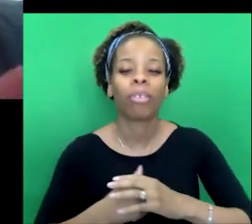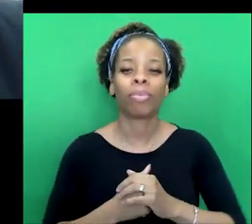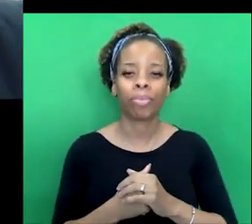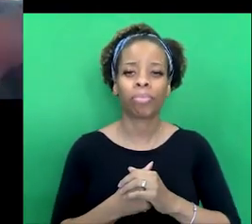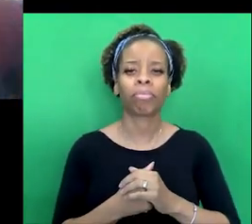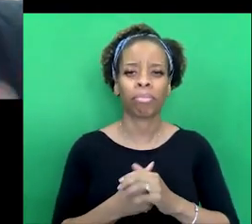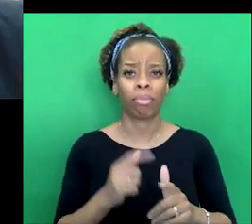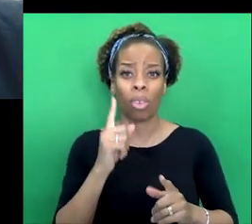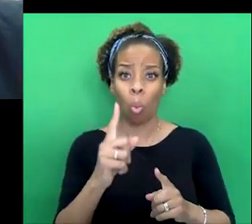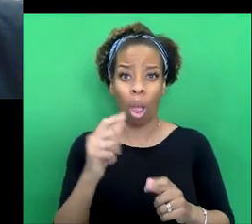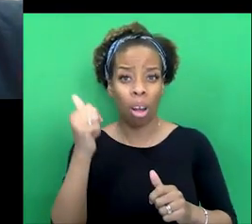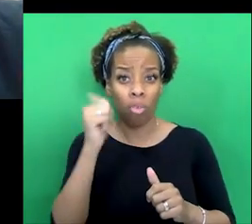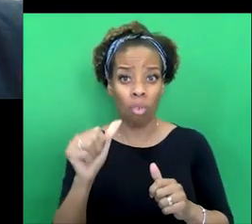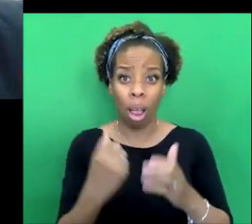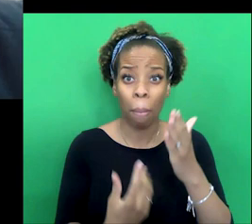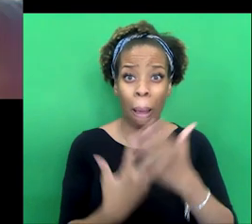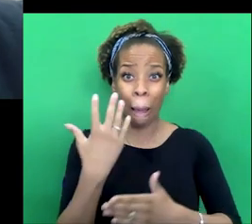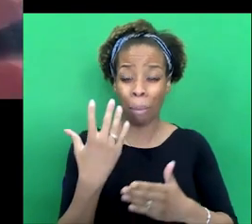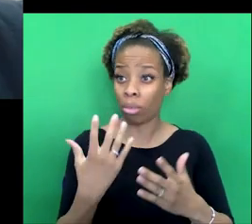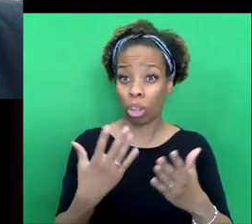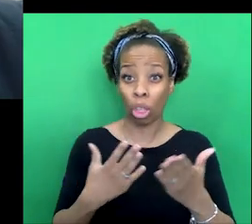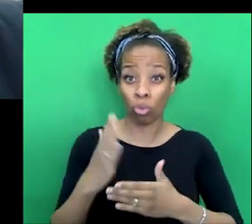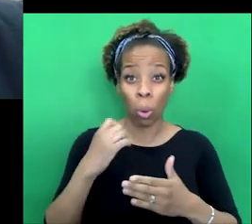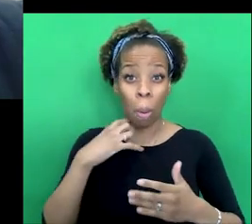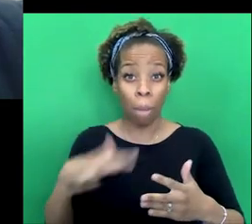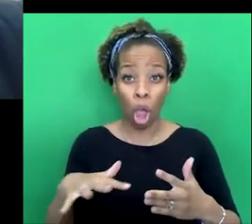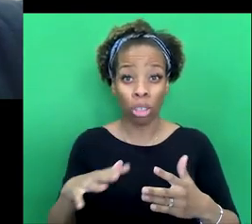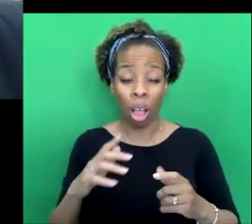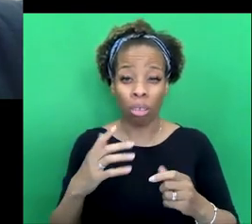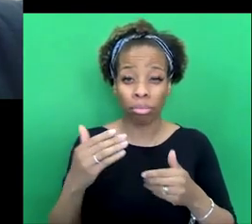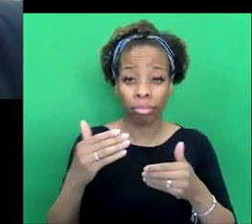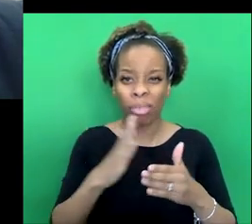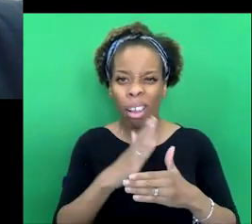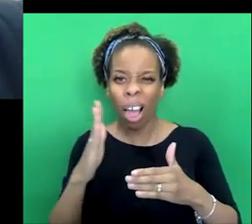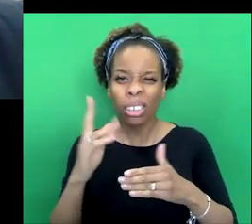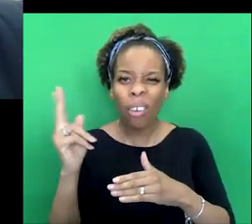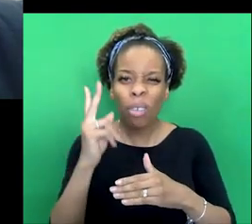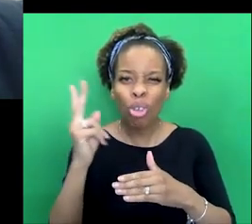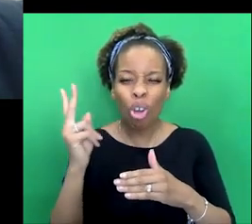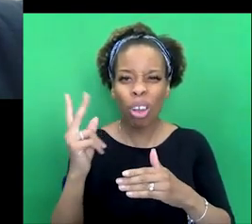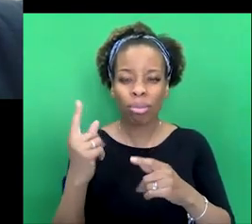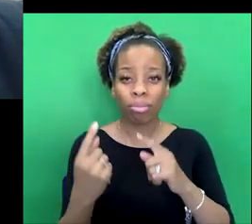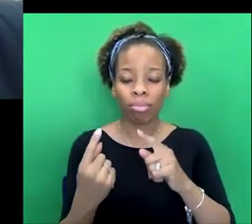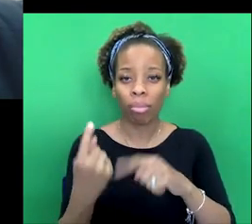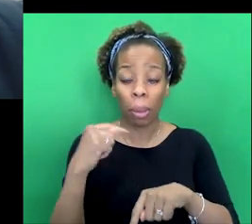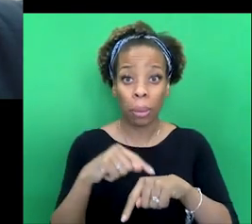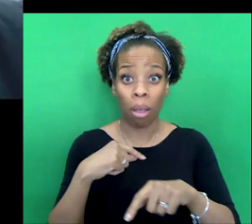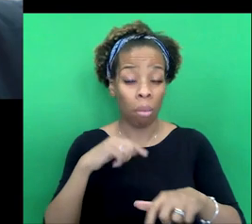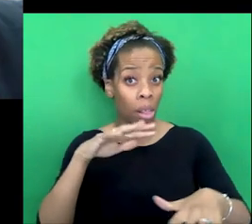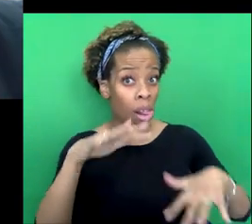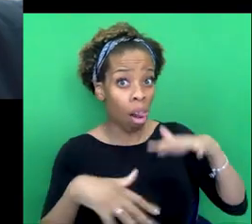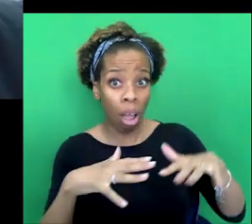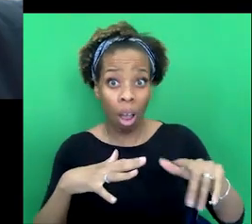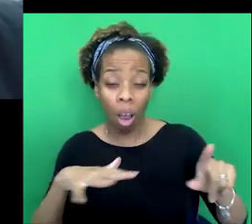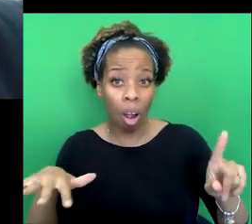a crime of passion, a murder that rocked late Victorian England to its foundations, as they say. A